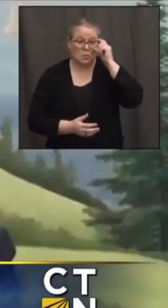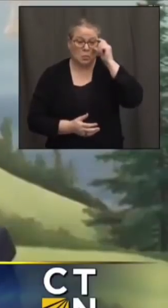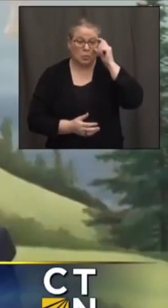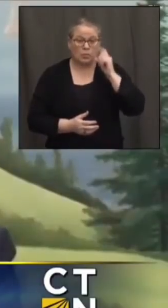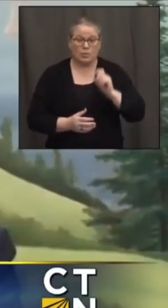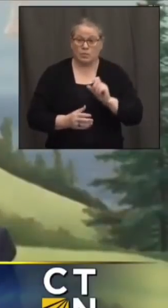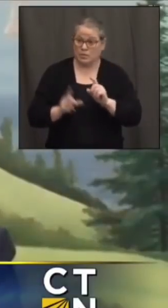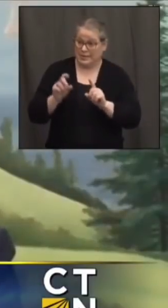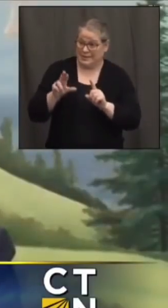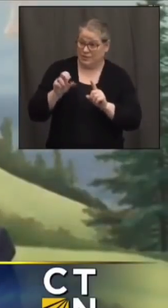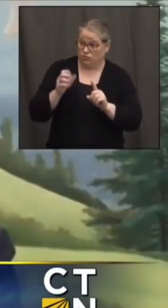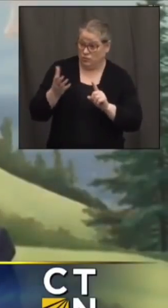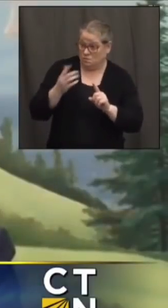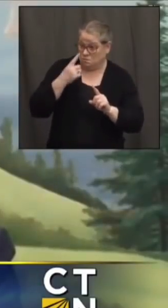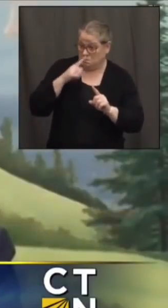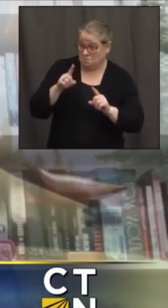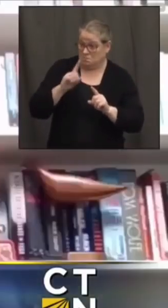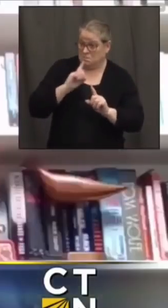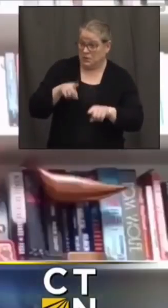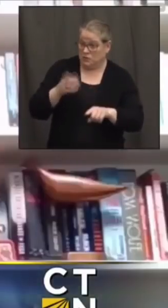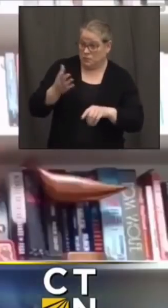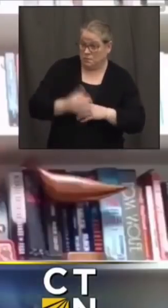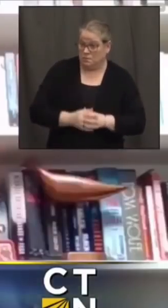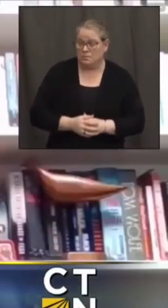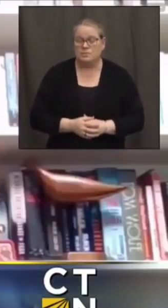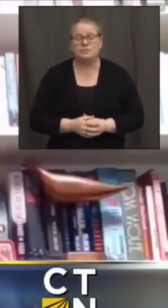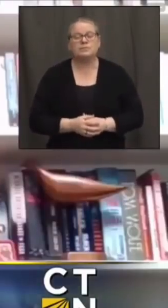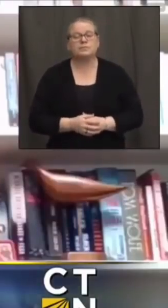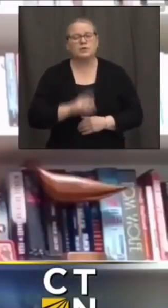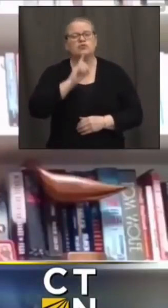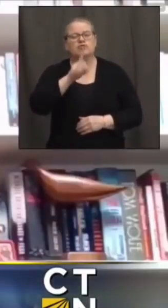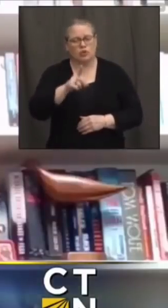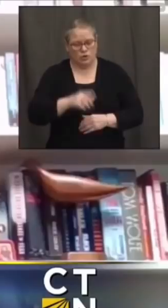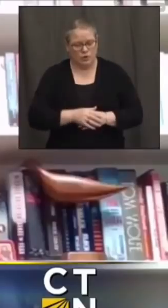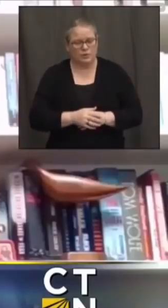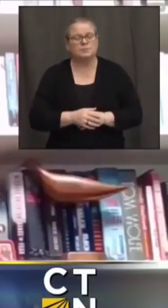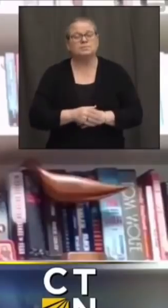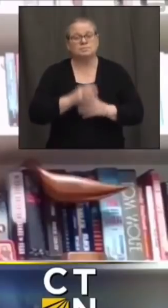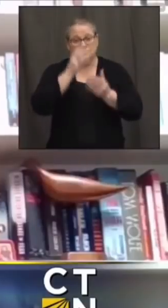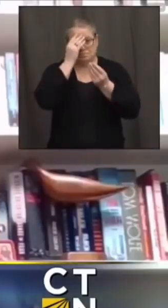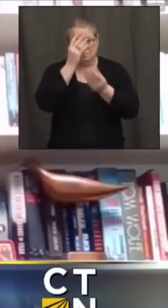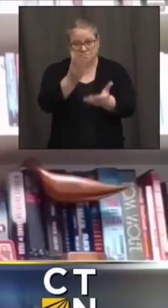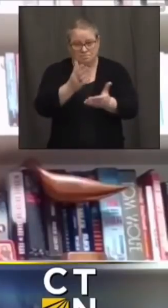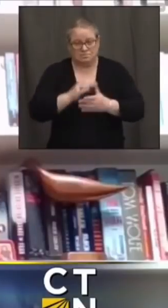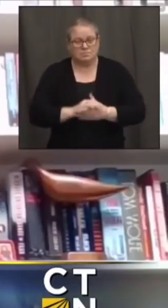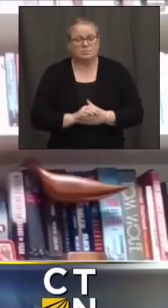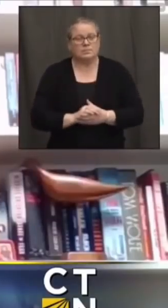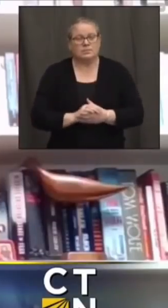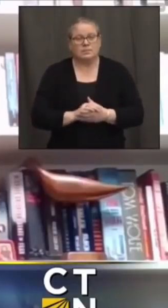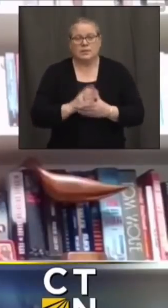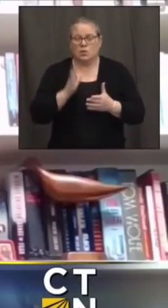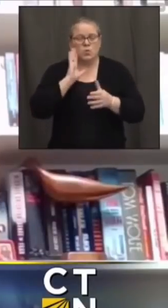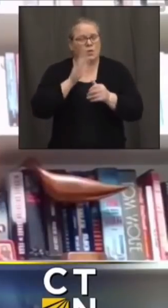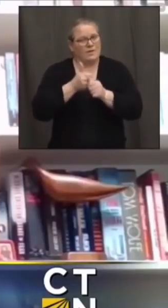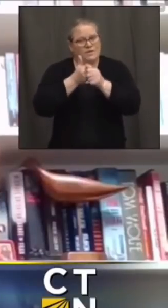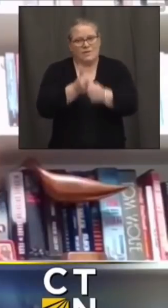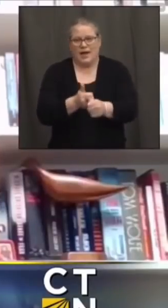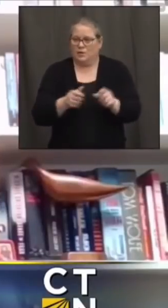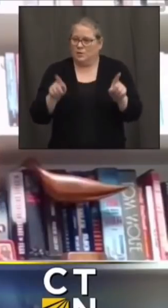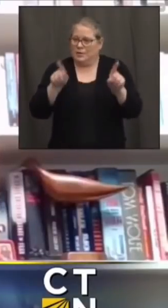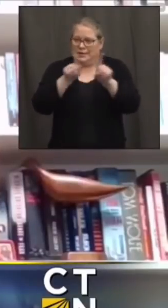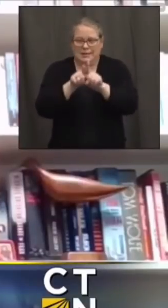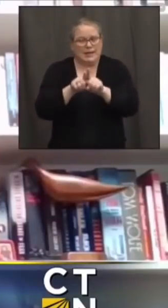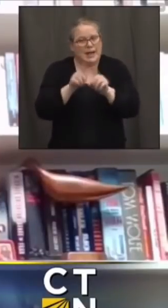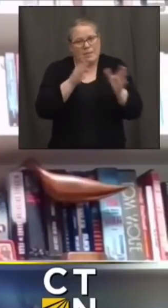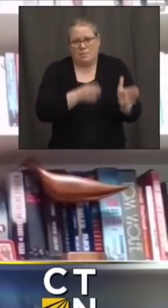so what i can what i can share with you emily is the principles that um i mentioned earlier about how we'll do the